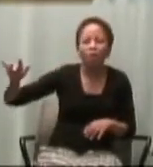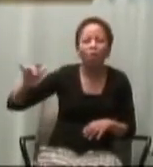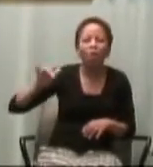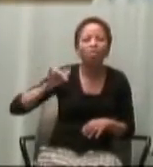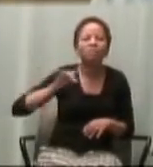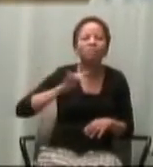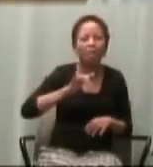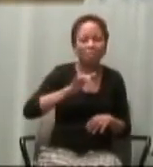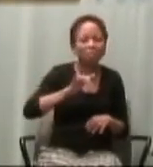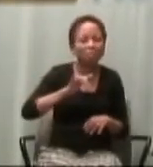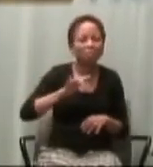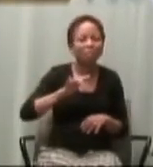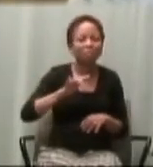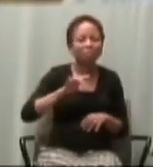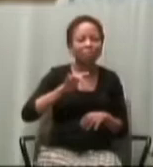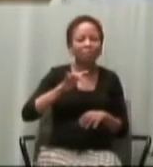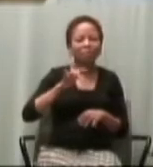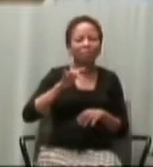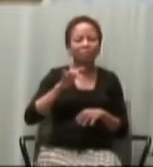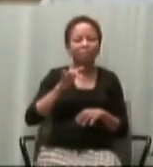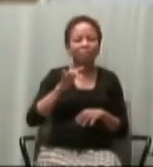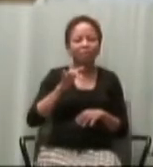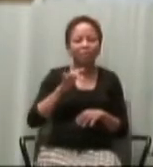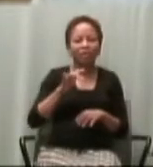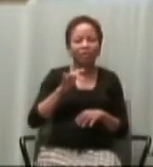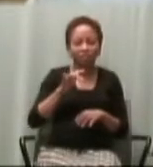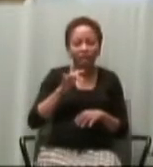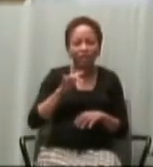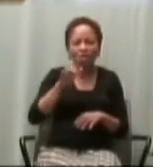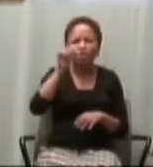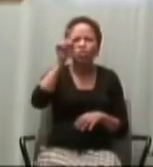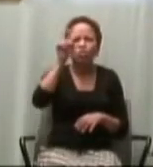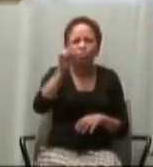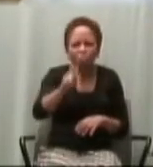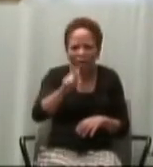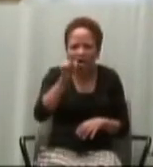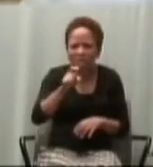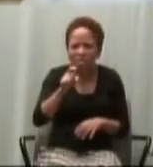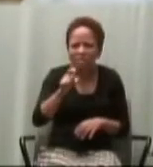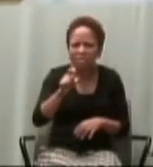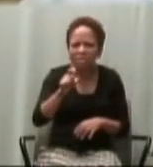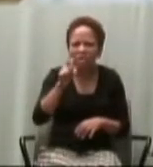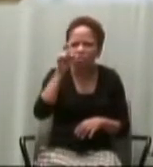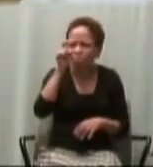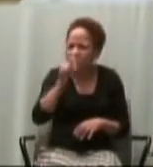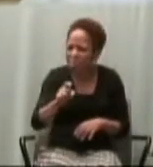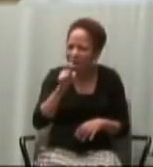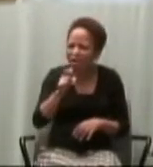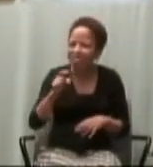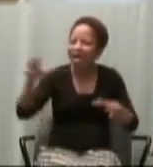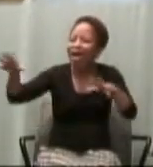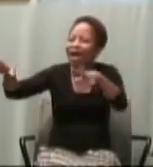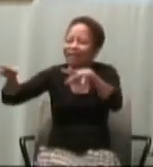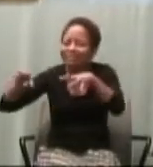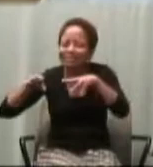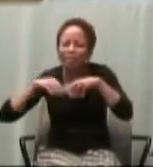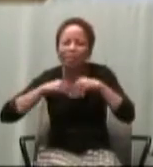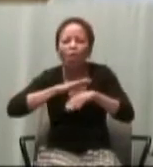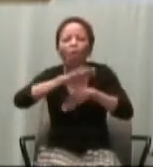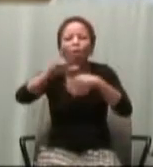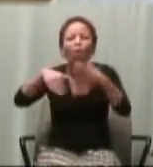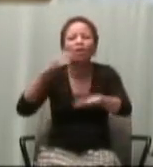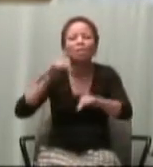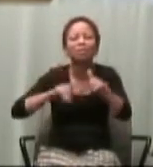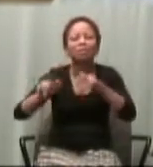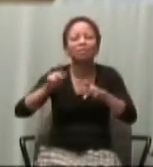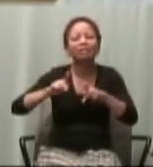as if they are favored blessed experiencing God's grace